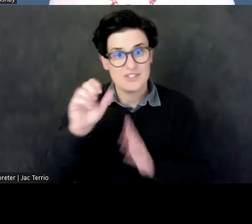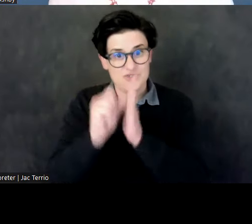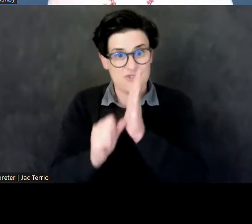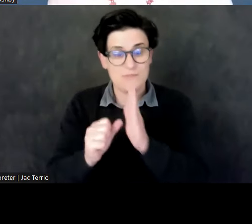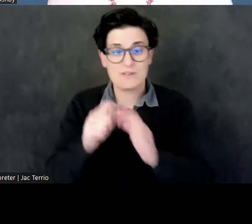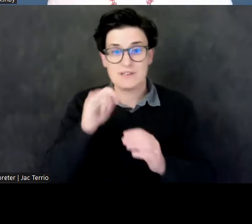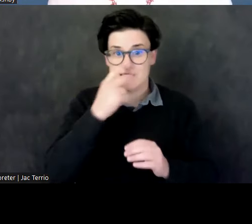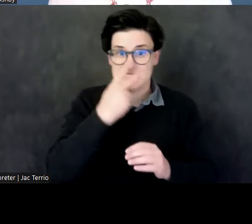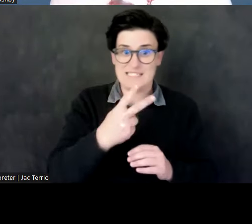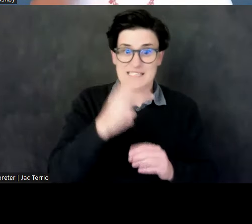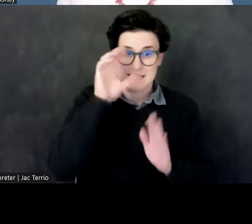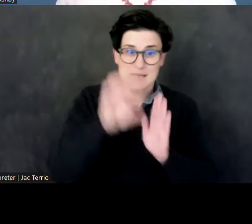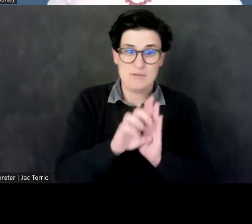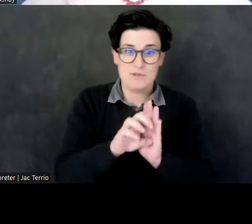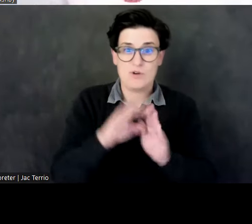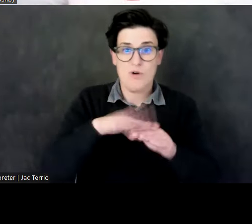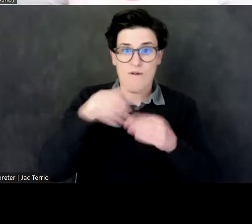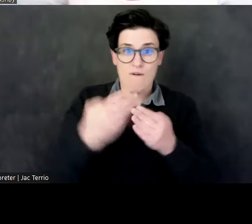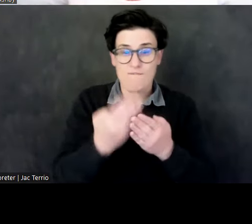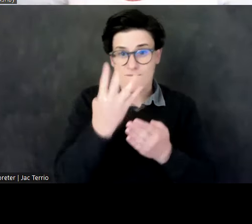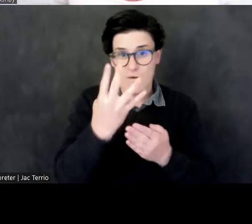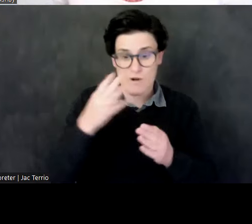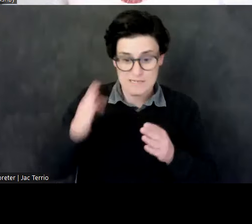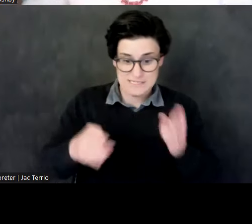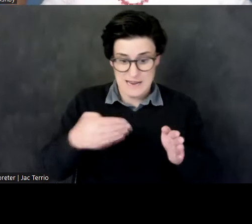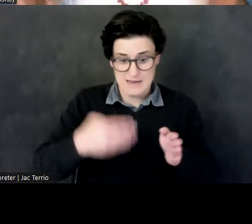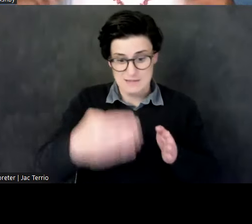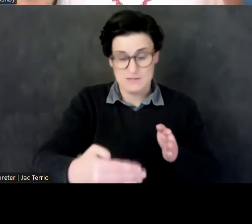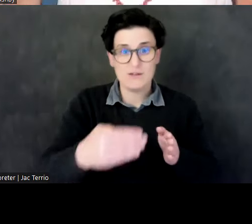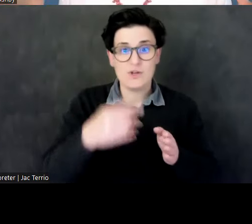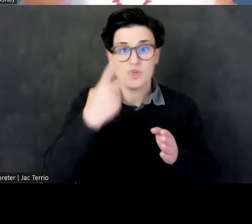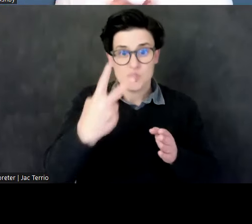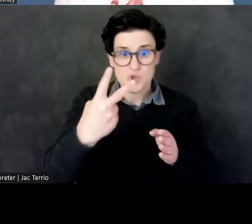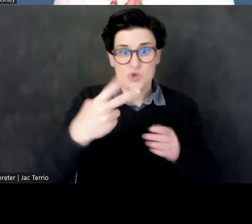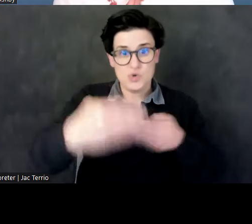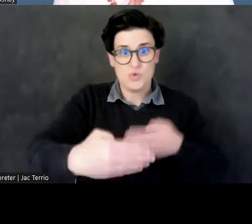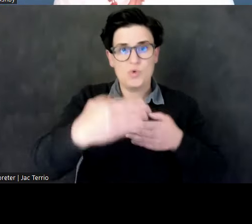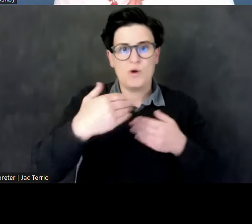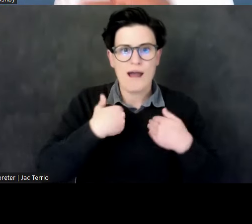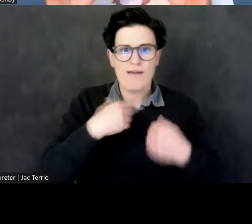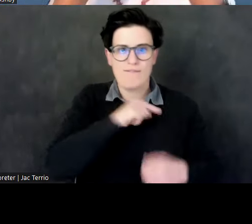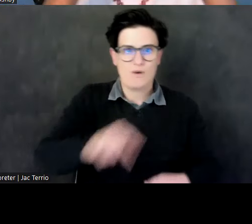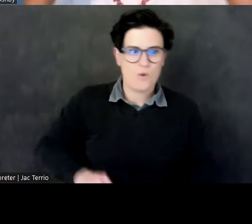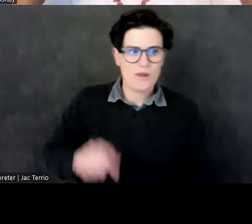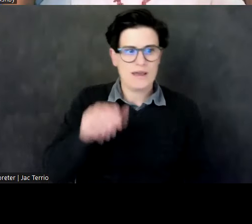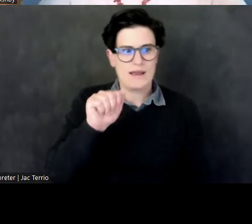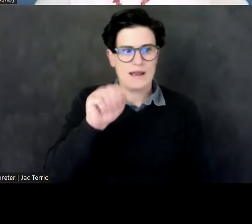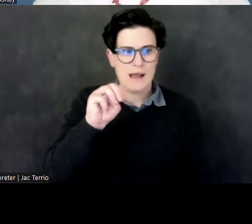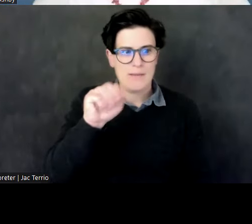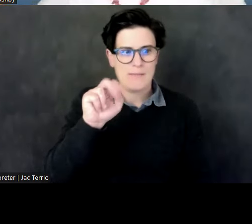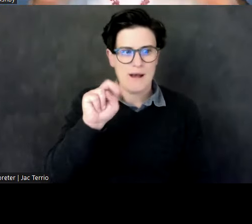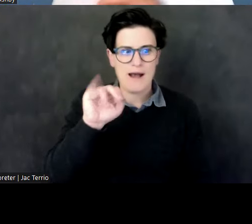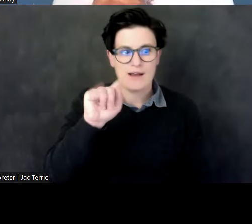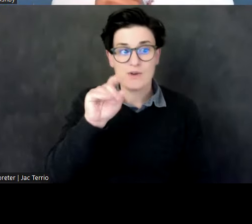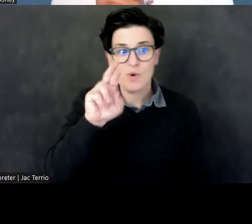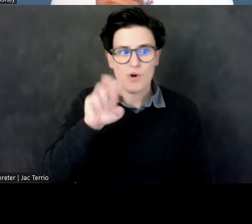show Queen Amanitore, and she has her arms up raised, literally upholding the sky. I hope you can see